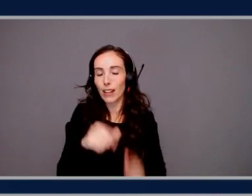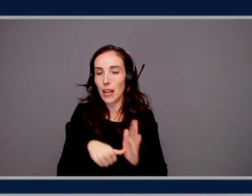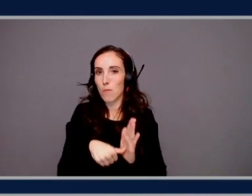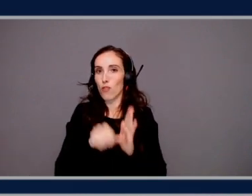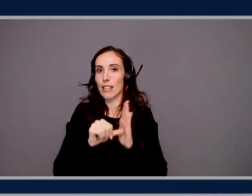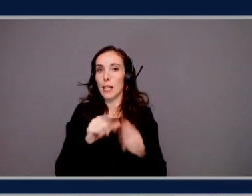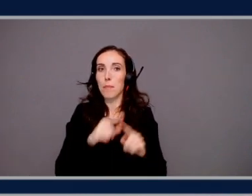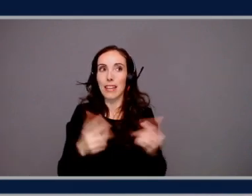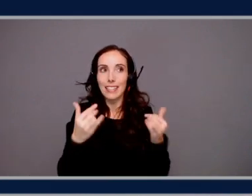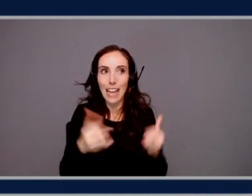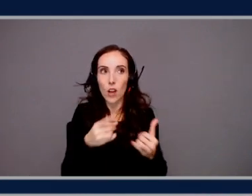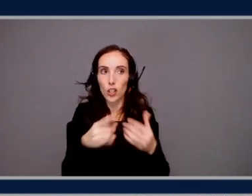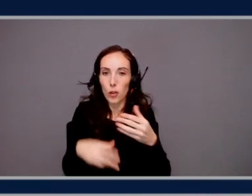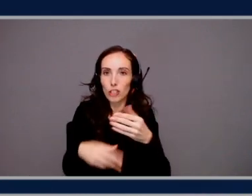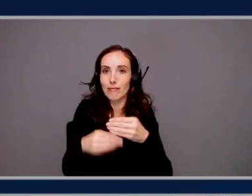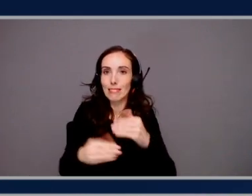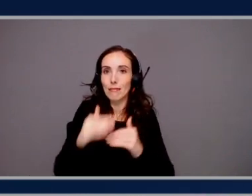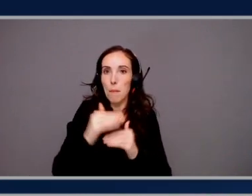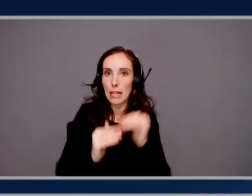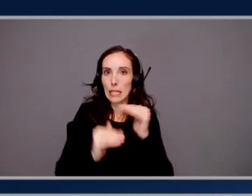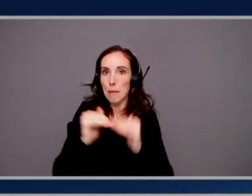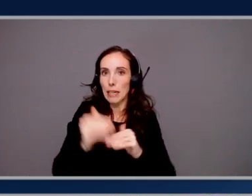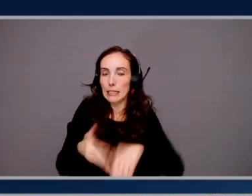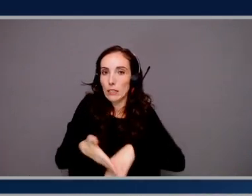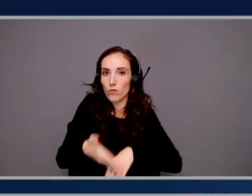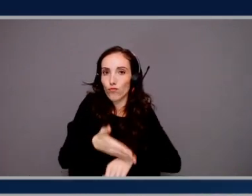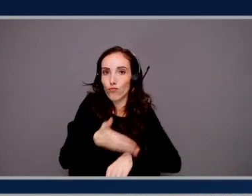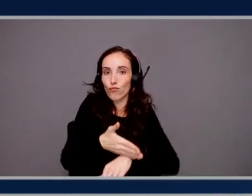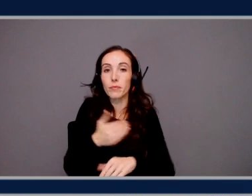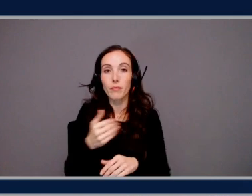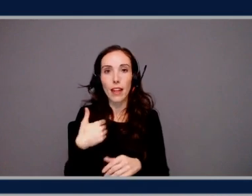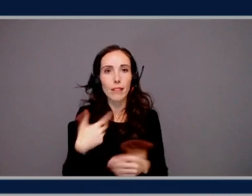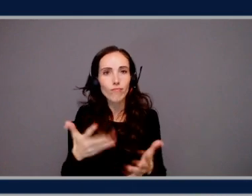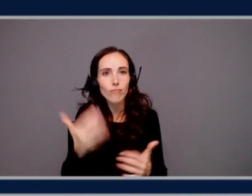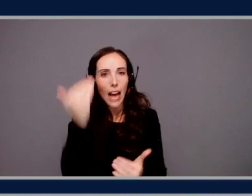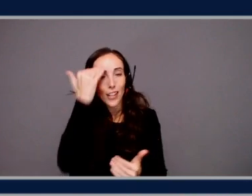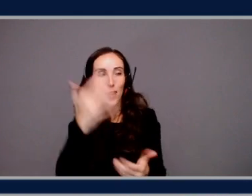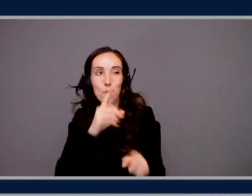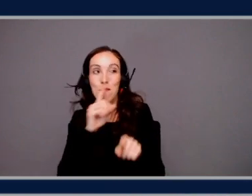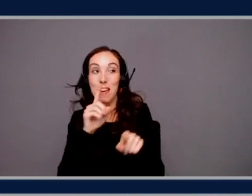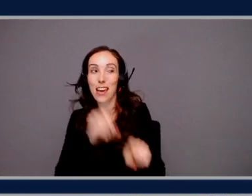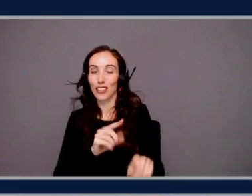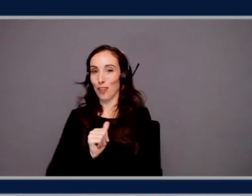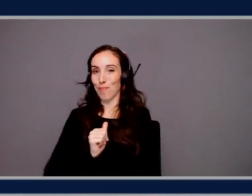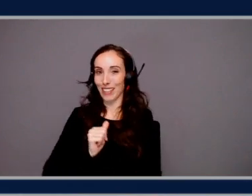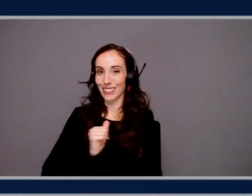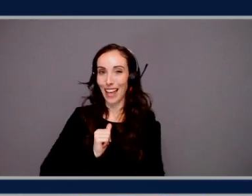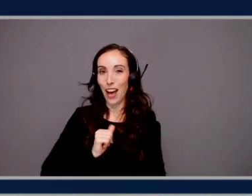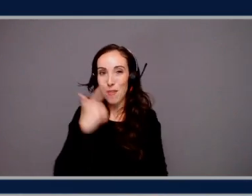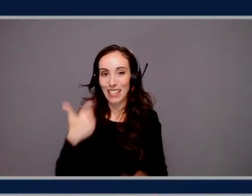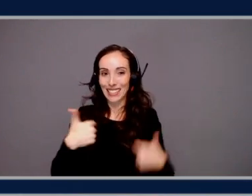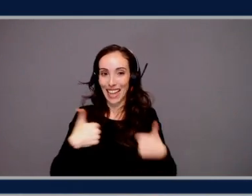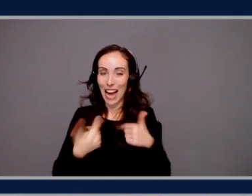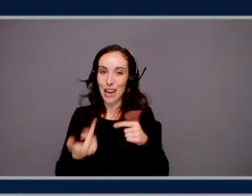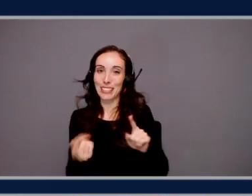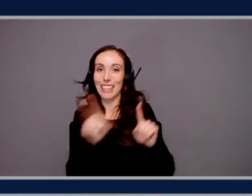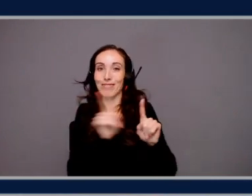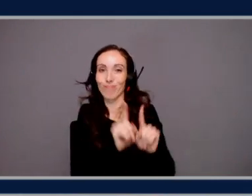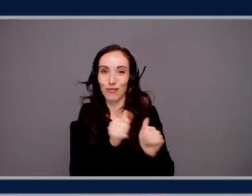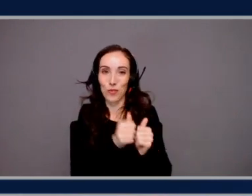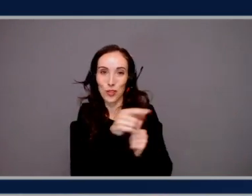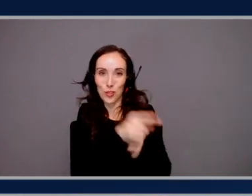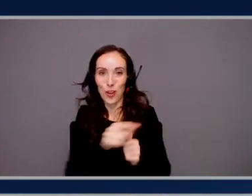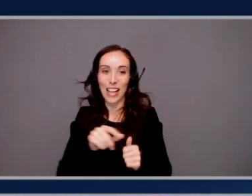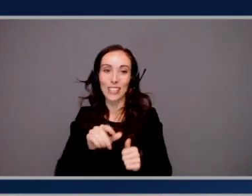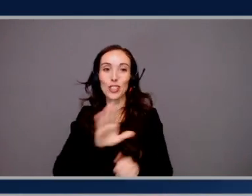building and building and building further onto it. I mean, I know the answer to this selfishly because I was assigned to you as your enterprise architect.